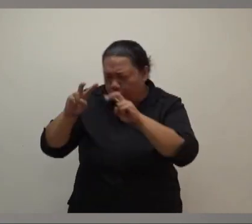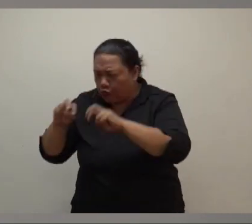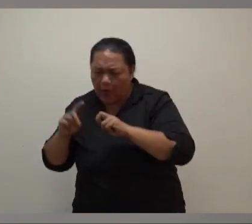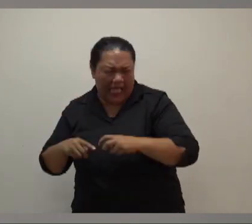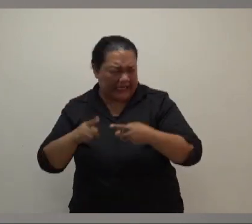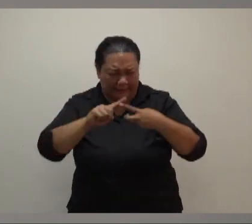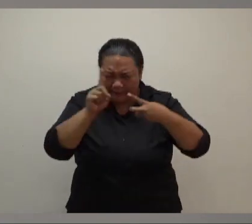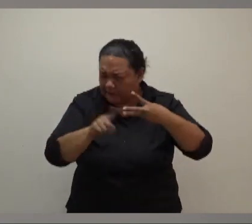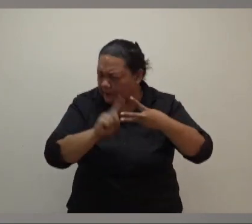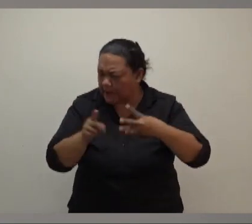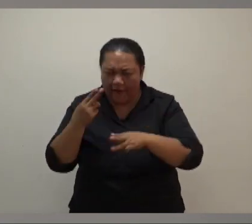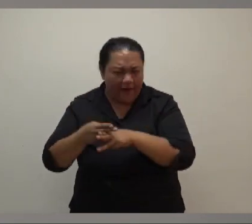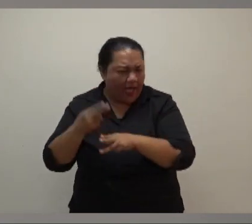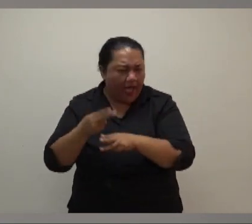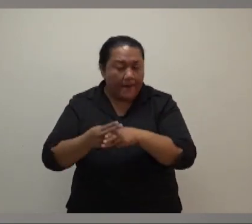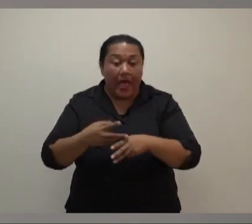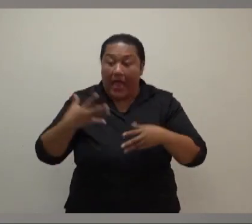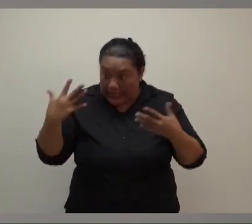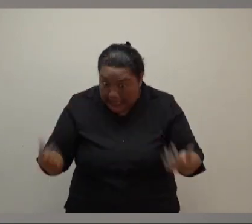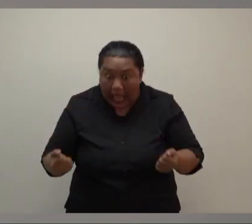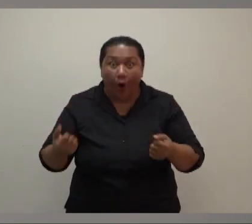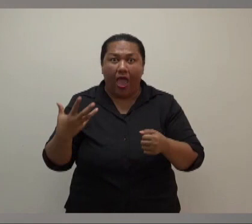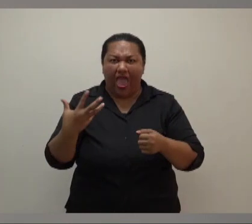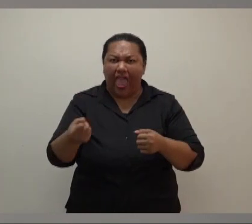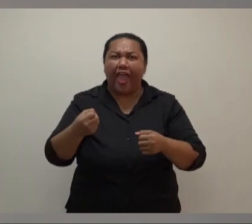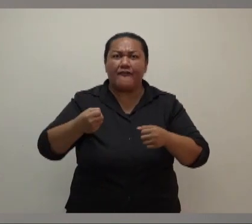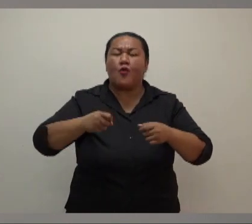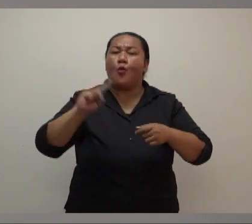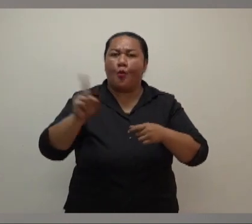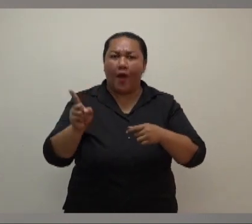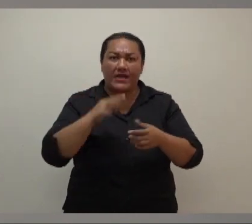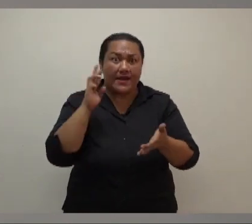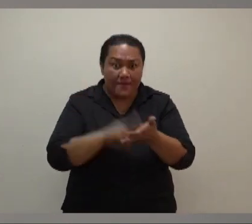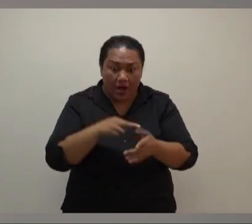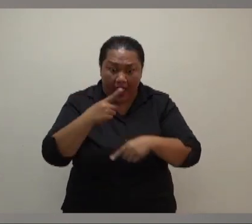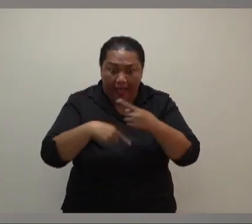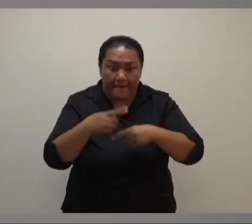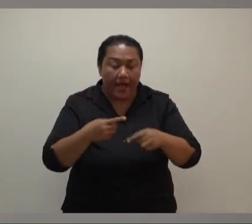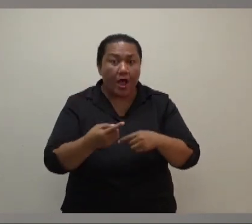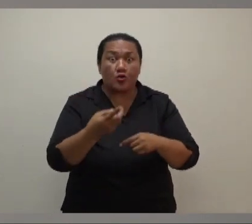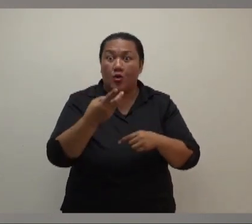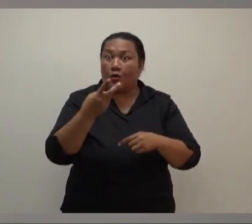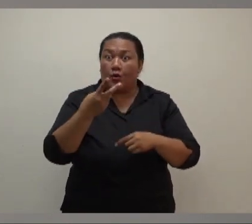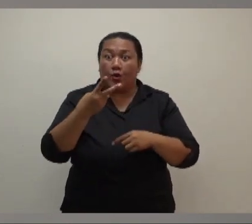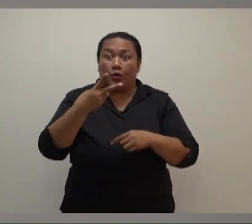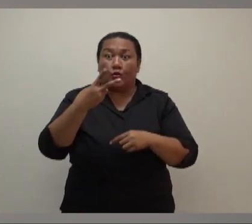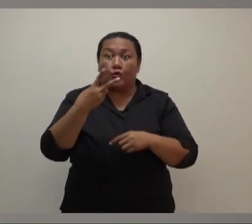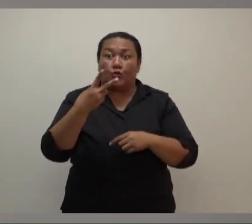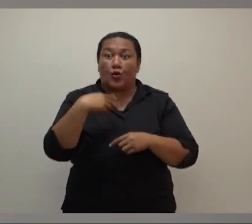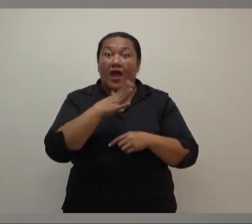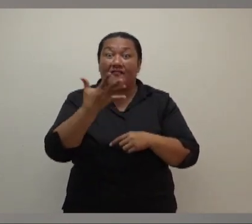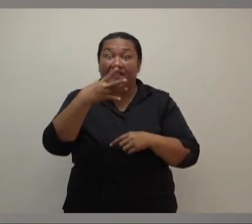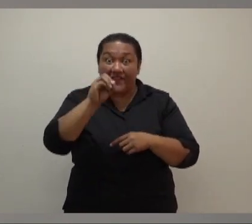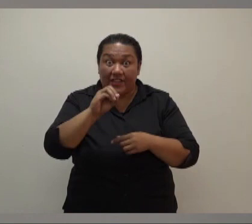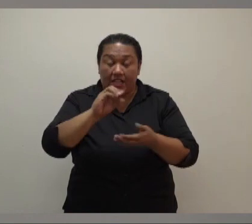Through a fast-deploying Cash for Farmers program, we will provide $250 cash to all cyclone-affected farming